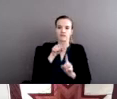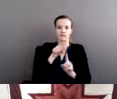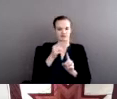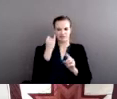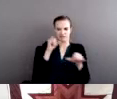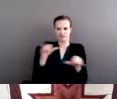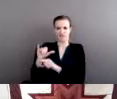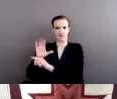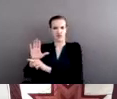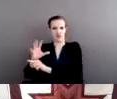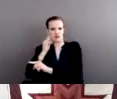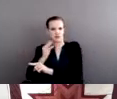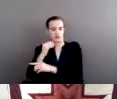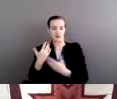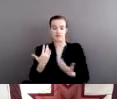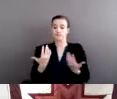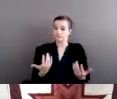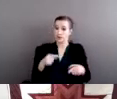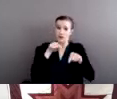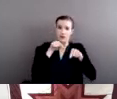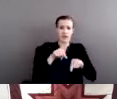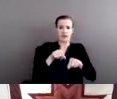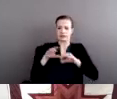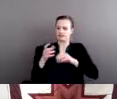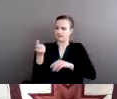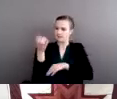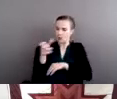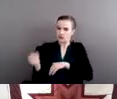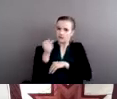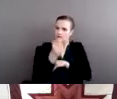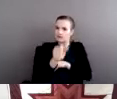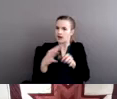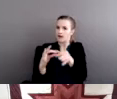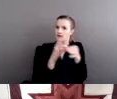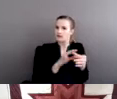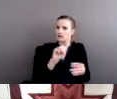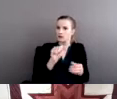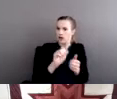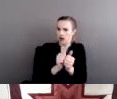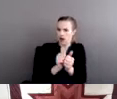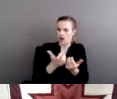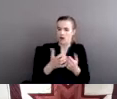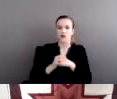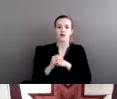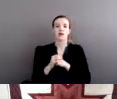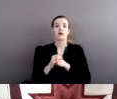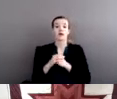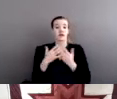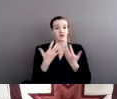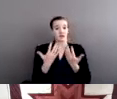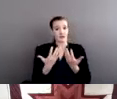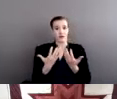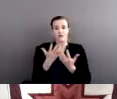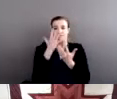do with sexual assault? Well, one of the tragedies of this time period, in addition to losing thousands of our